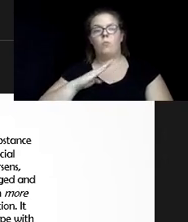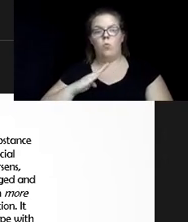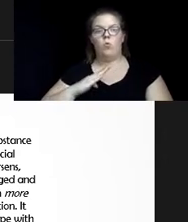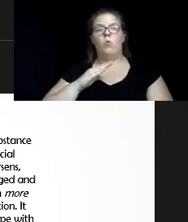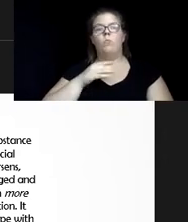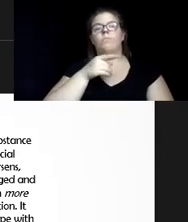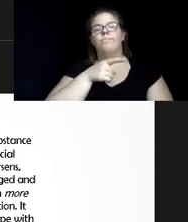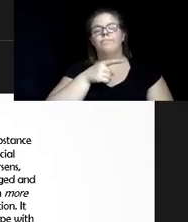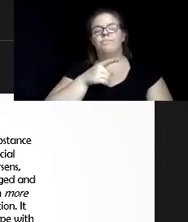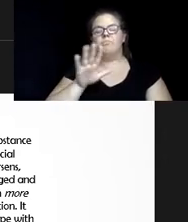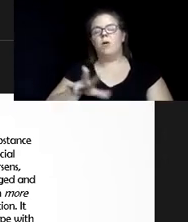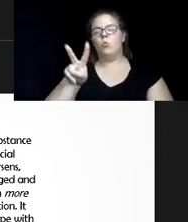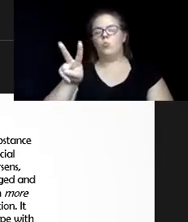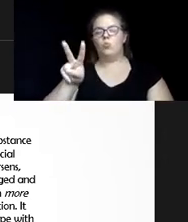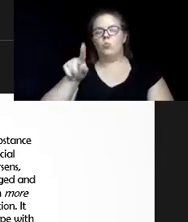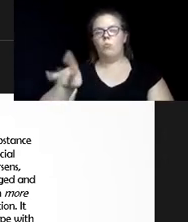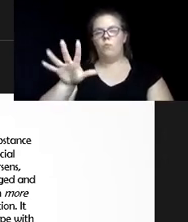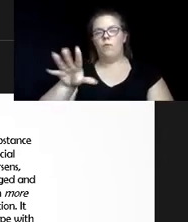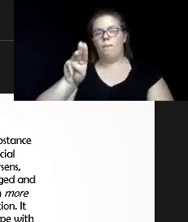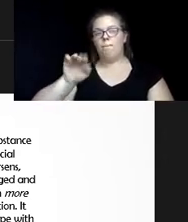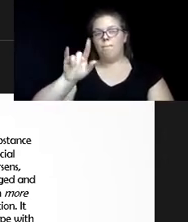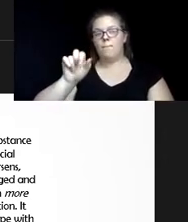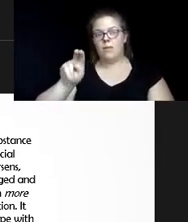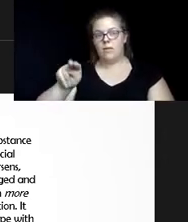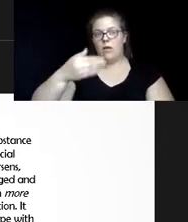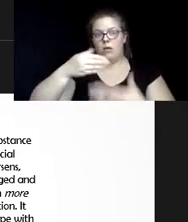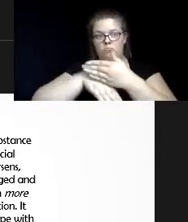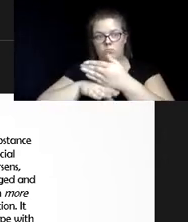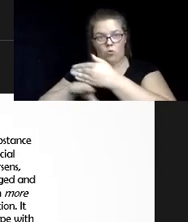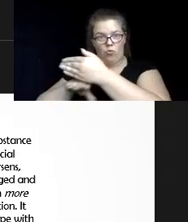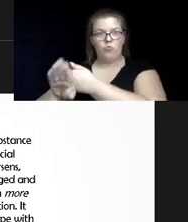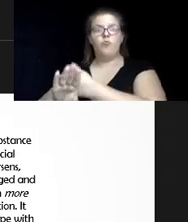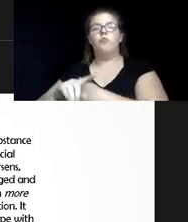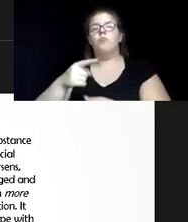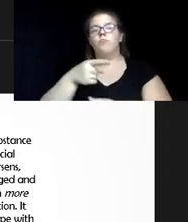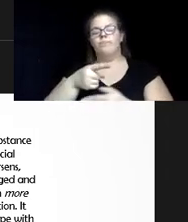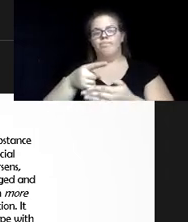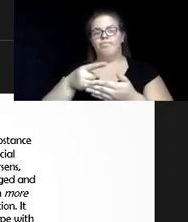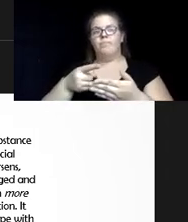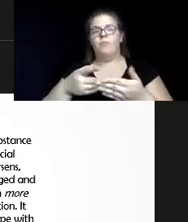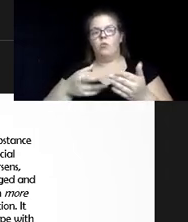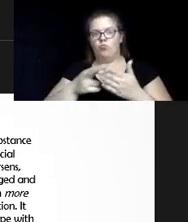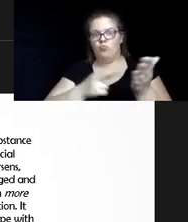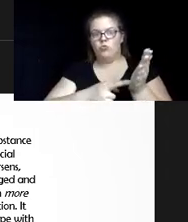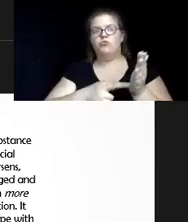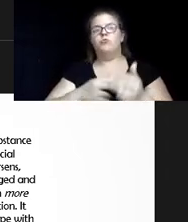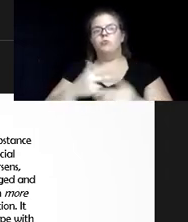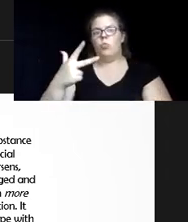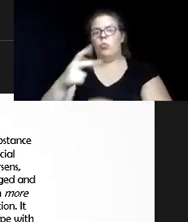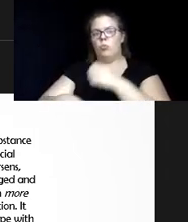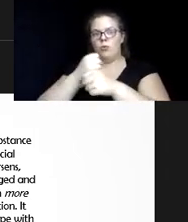about 2.5 million births were registered three years after